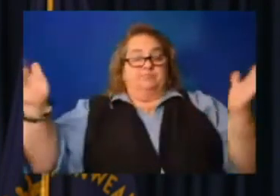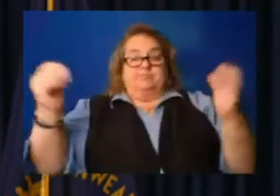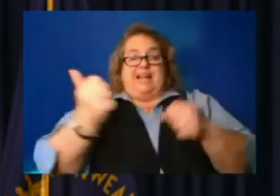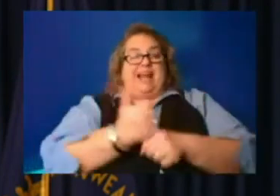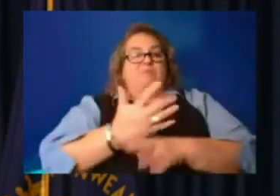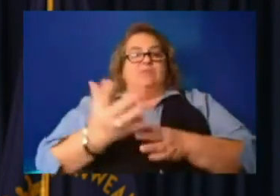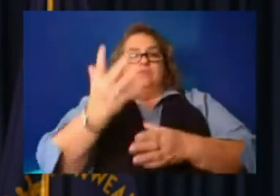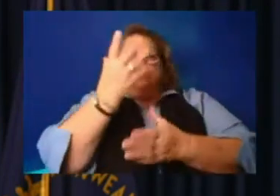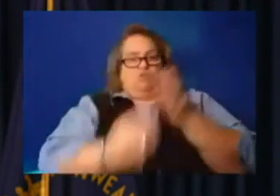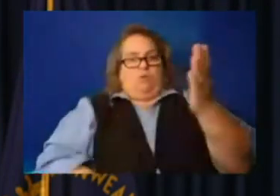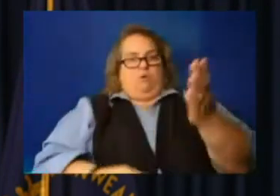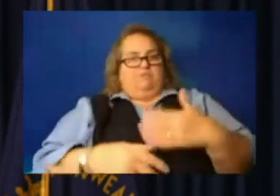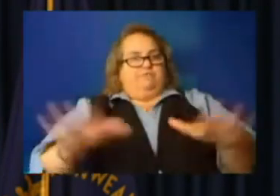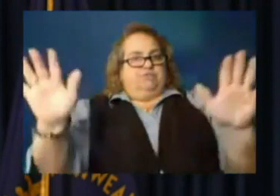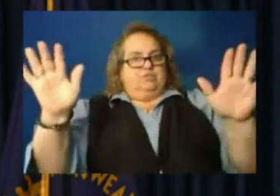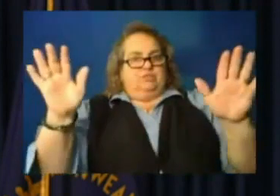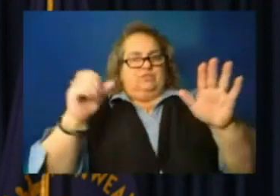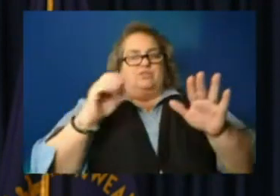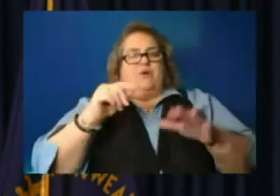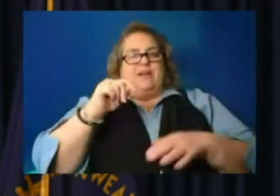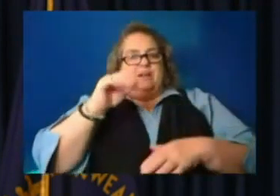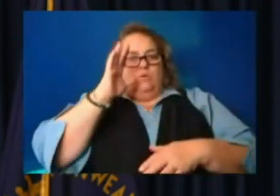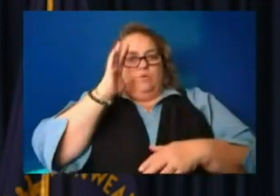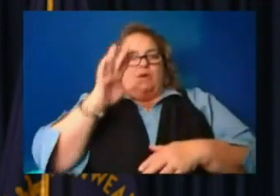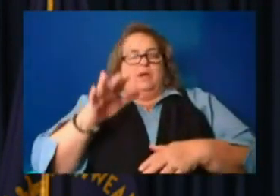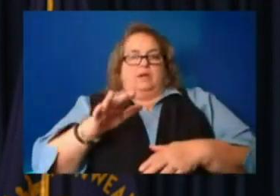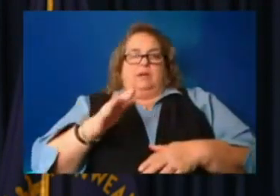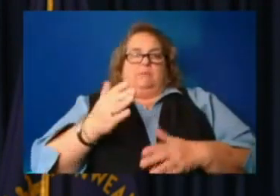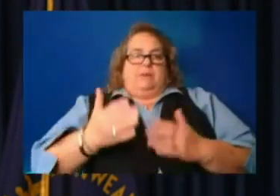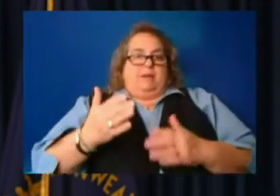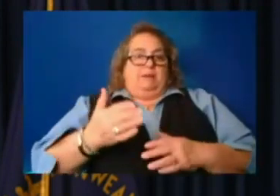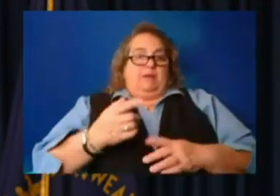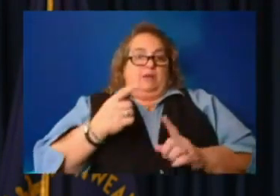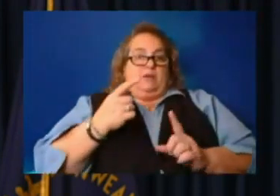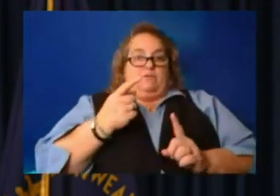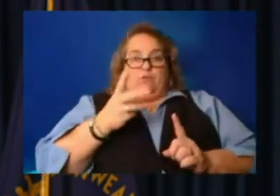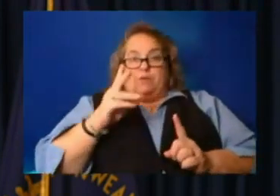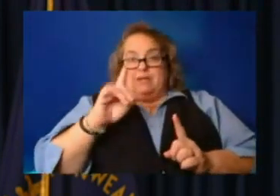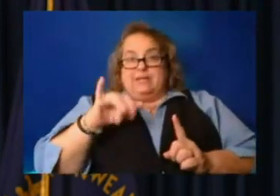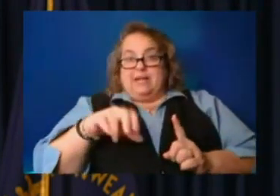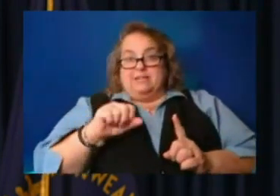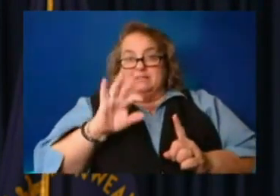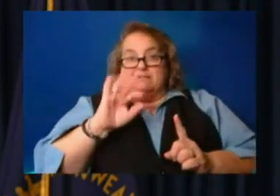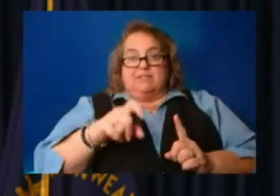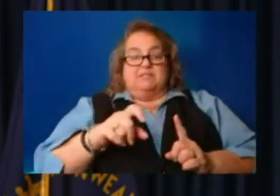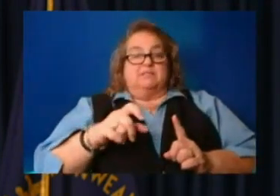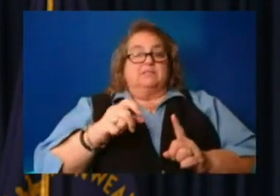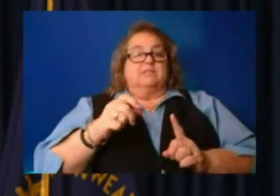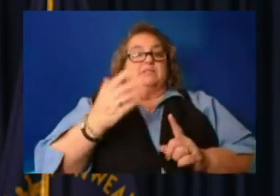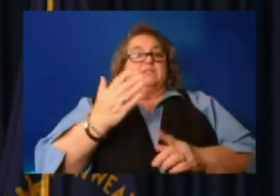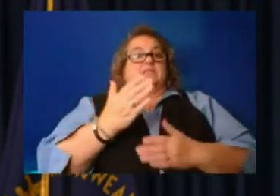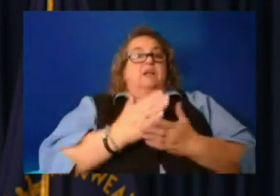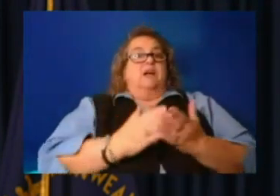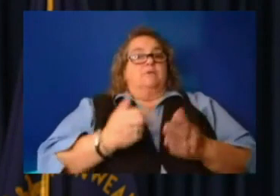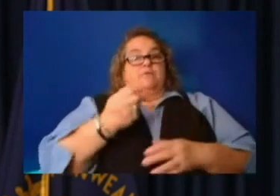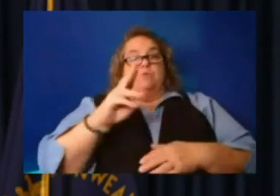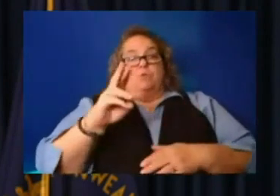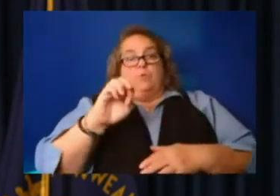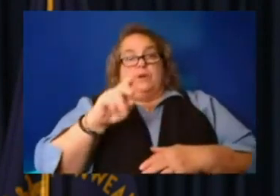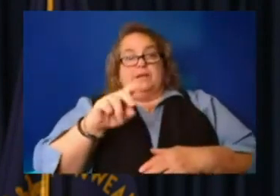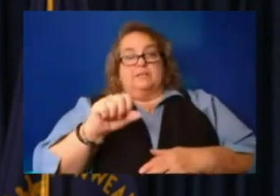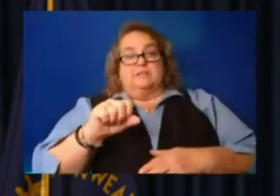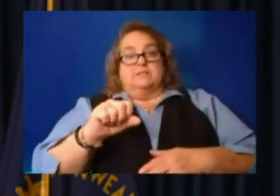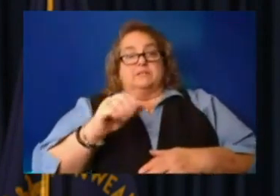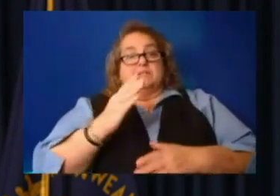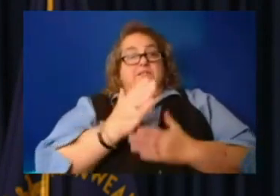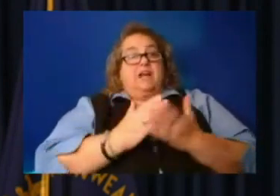And so it's going to range. Some may get it in days. Some may get it in weeks and some areas. It may even be months